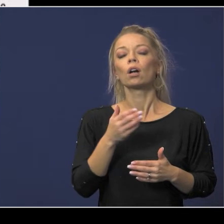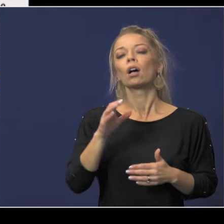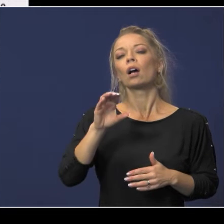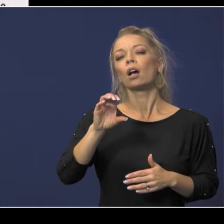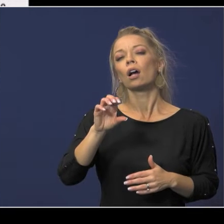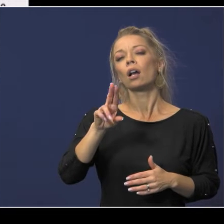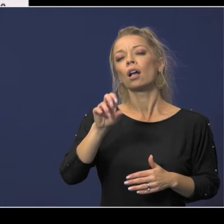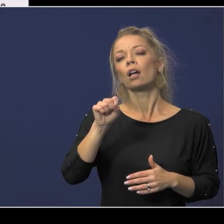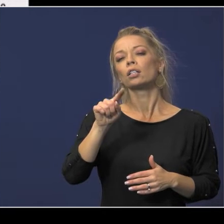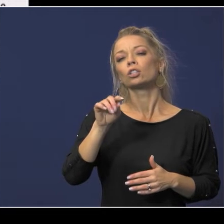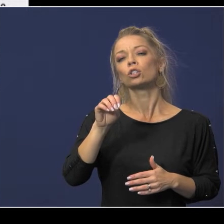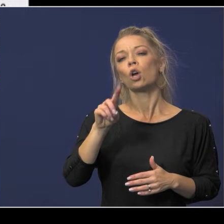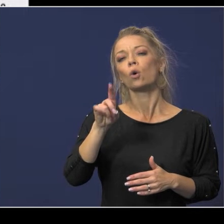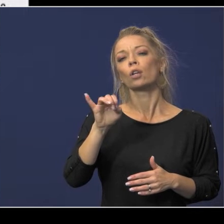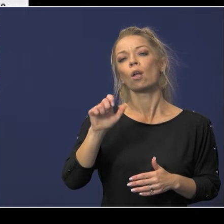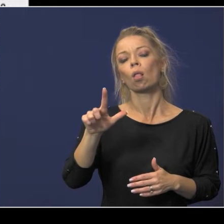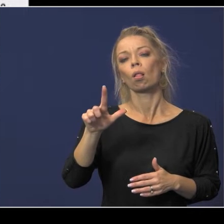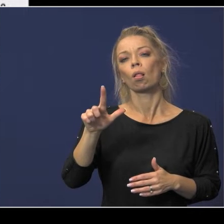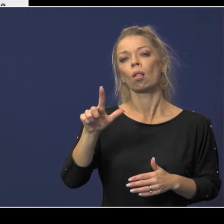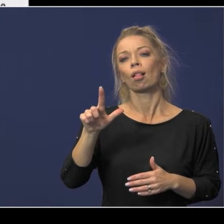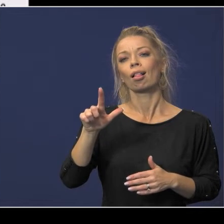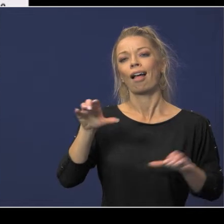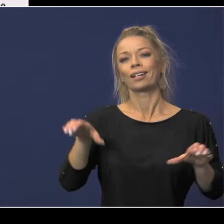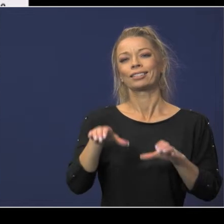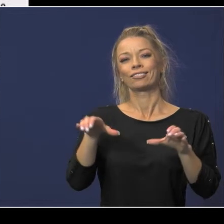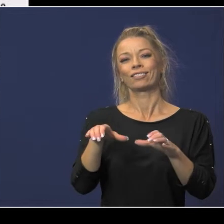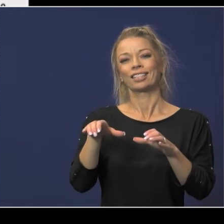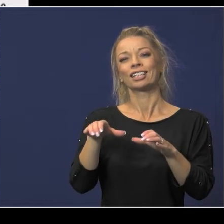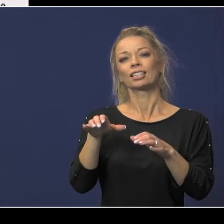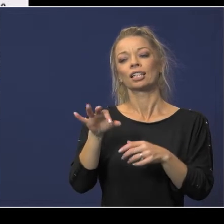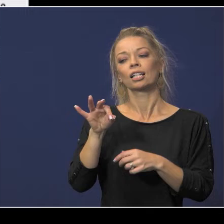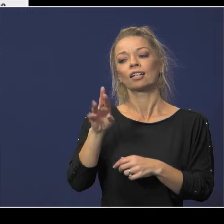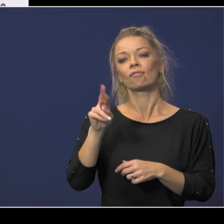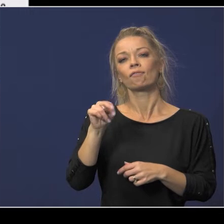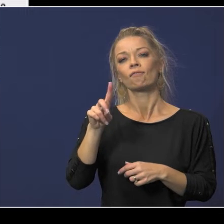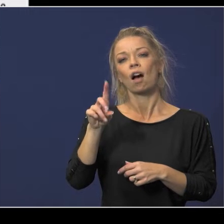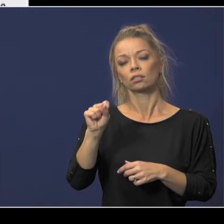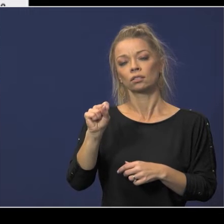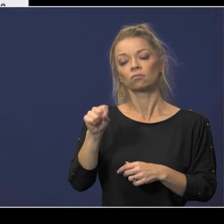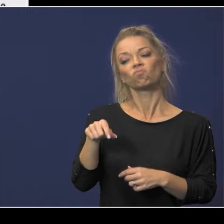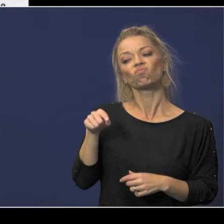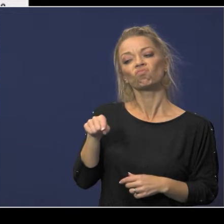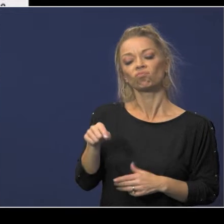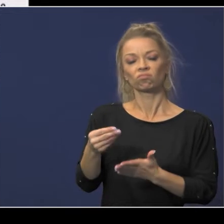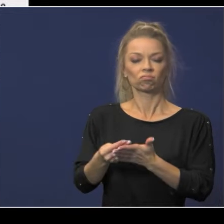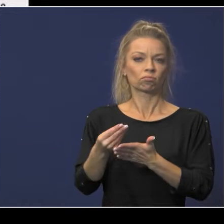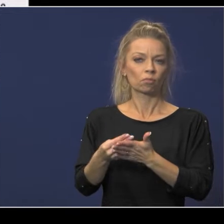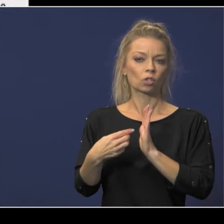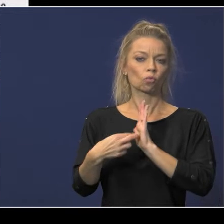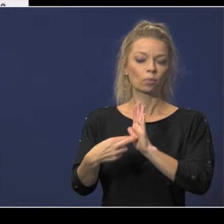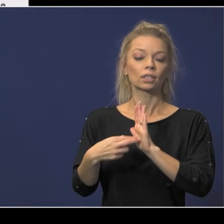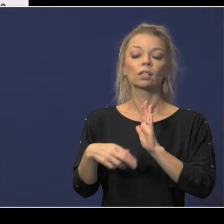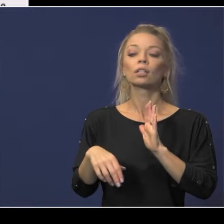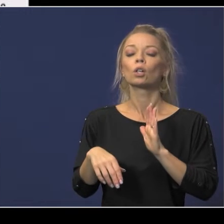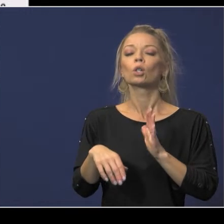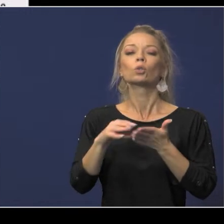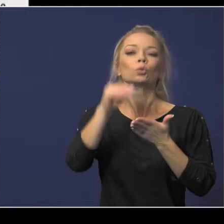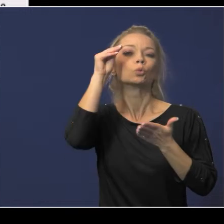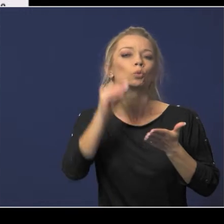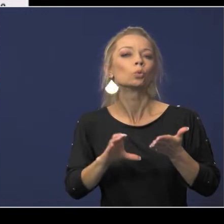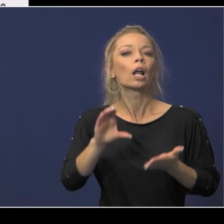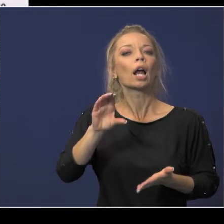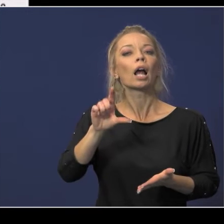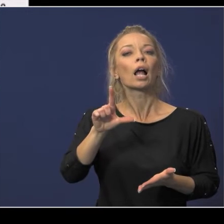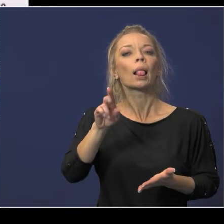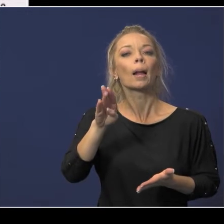funds we used to call them um agency activity funds and these are the funds that represent our student clubs and